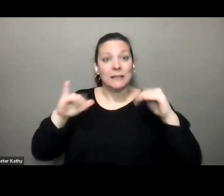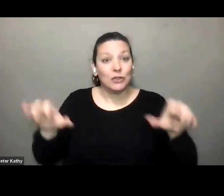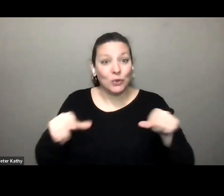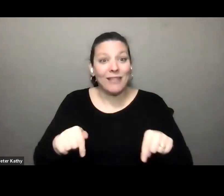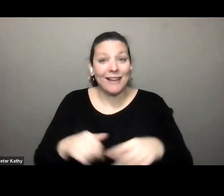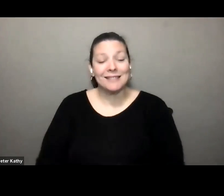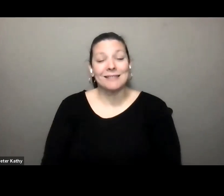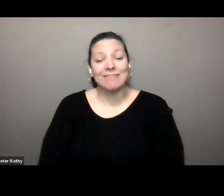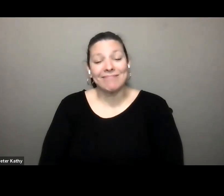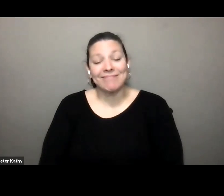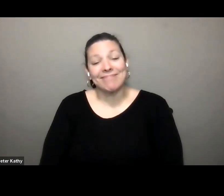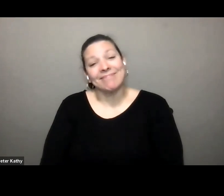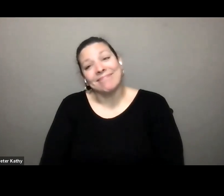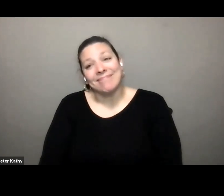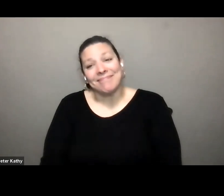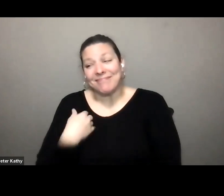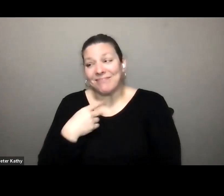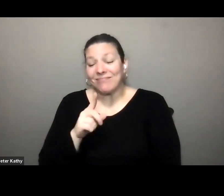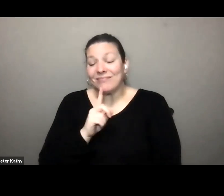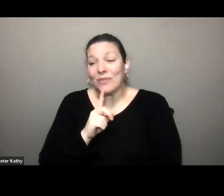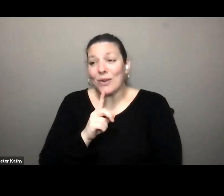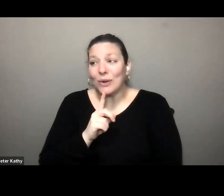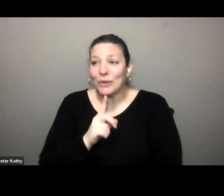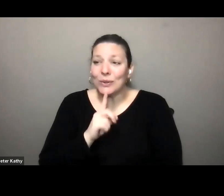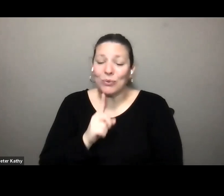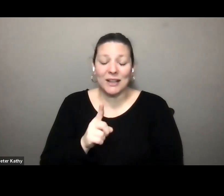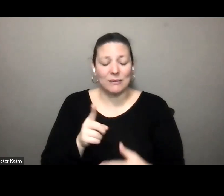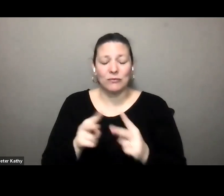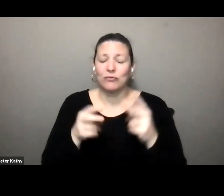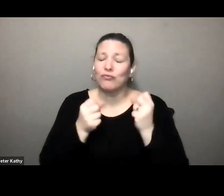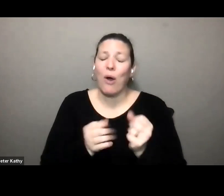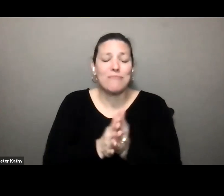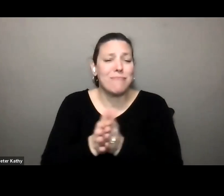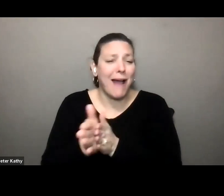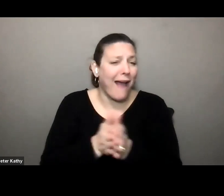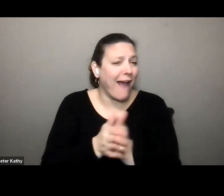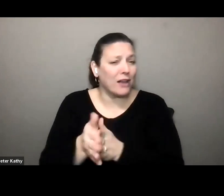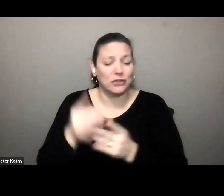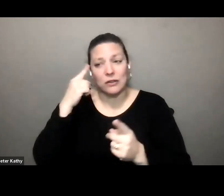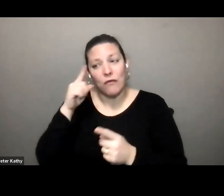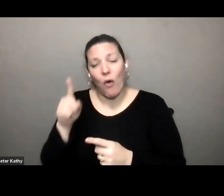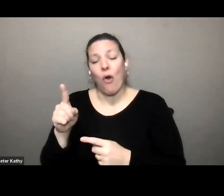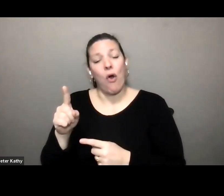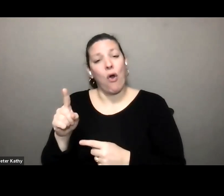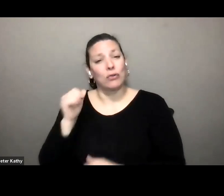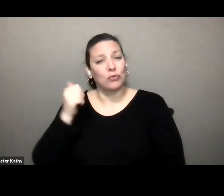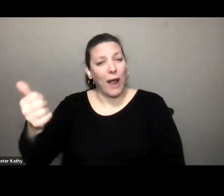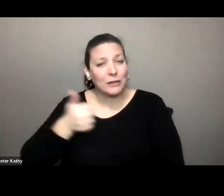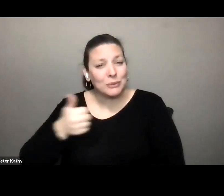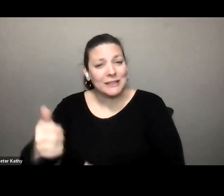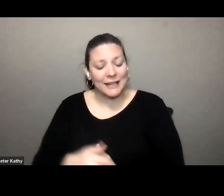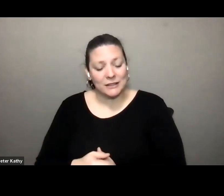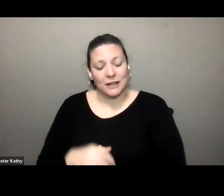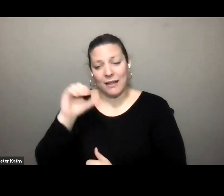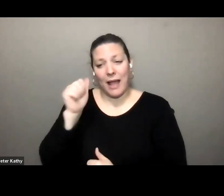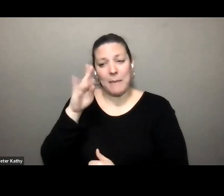um i i really have a huge passion for transportation and you know the the ability center